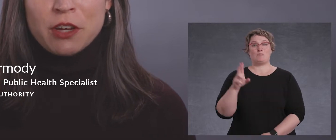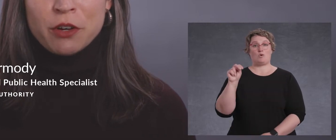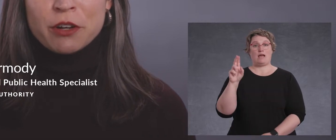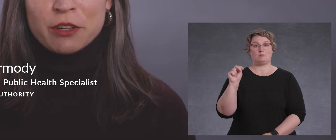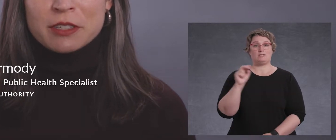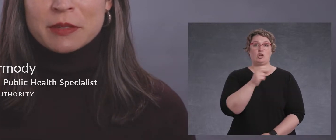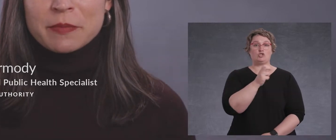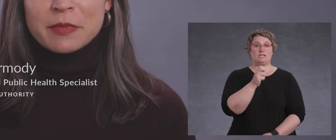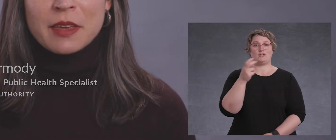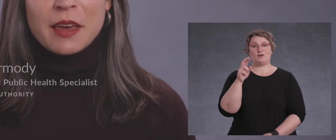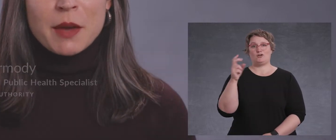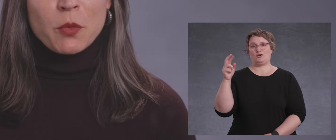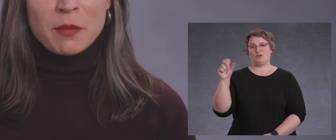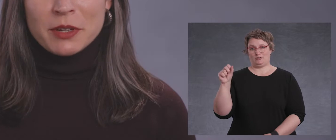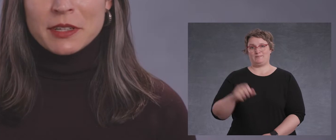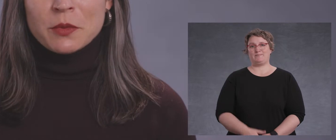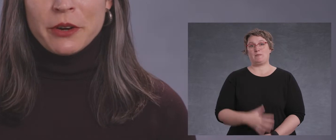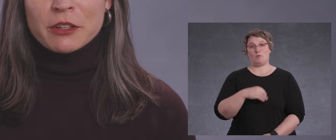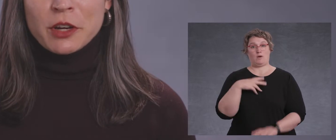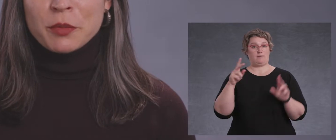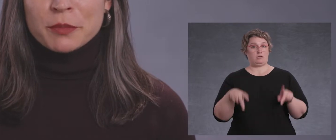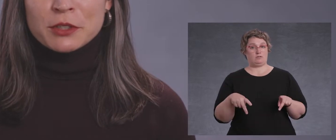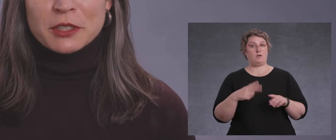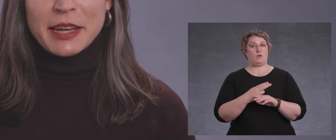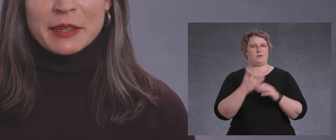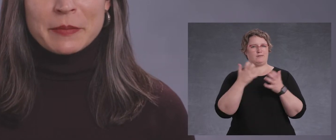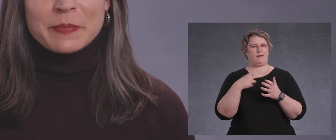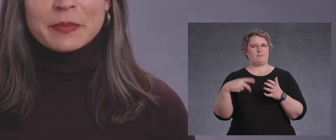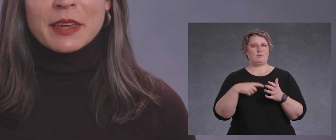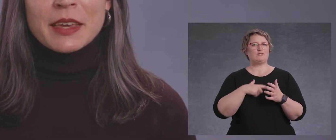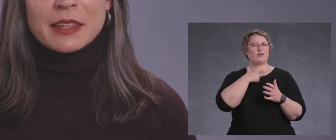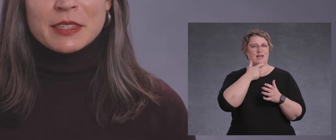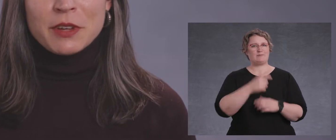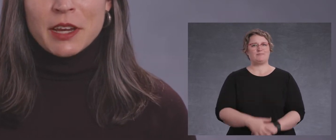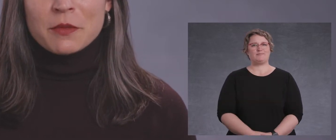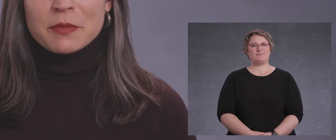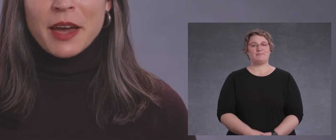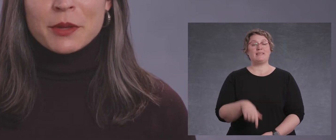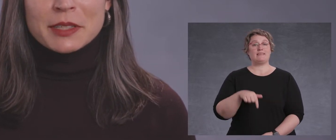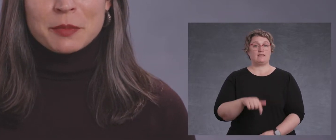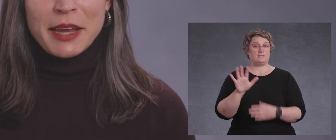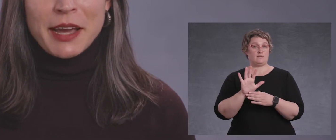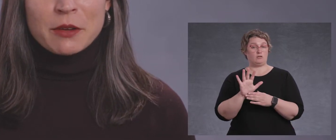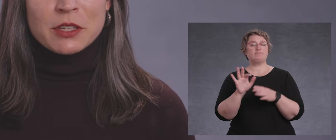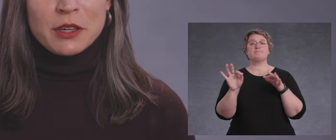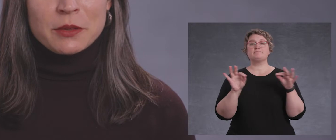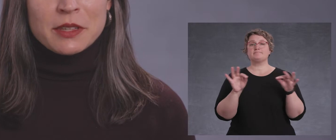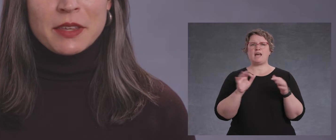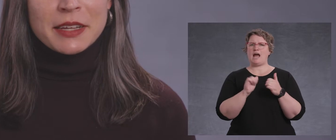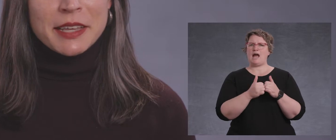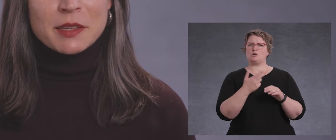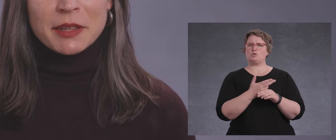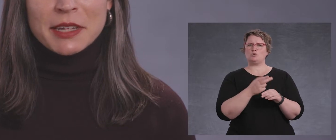are she, her, hers. I'm a white person wearing a dark purple turtleneck. In this video I will explain how to